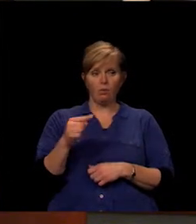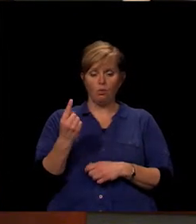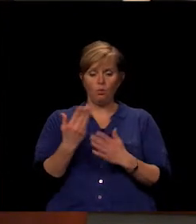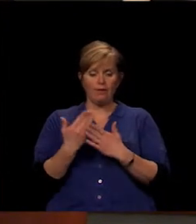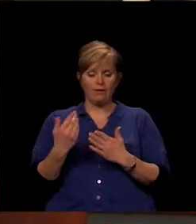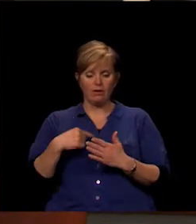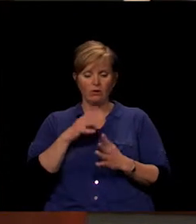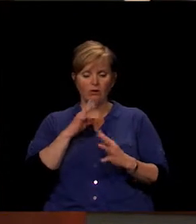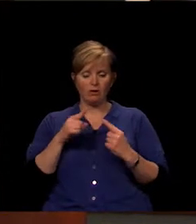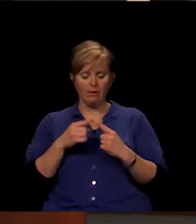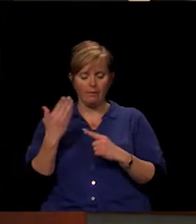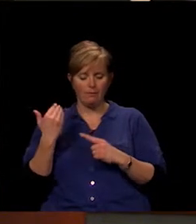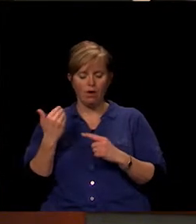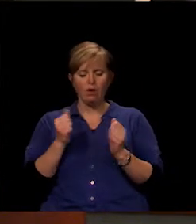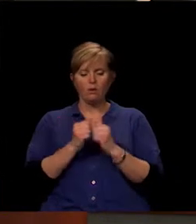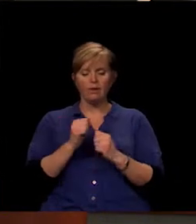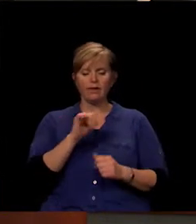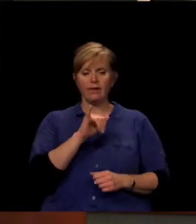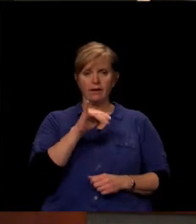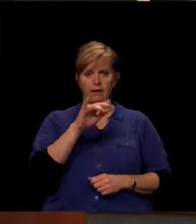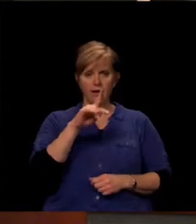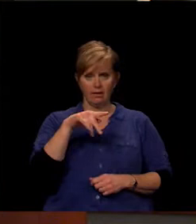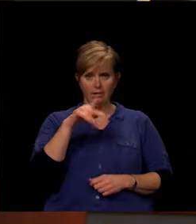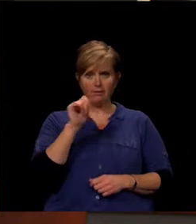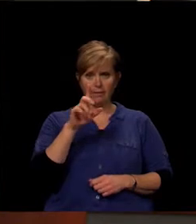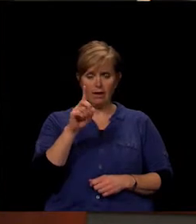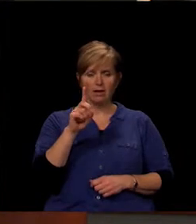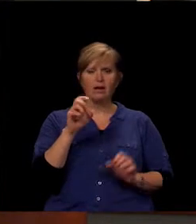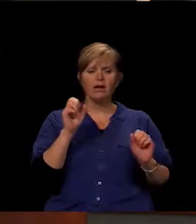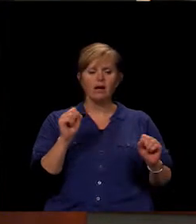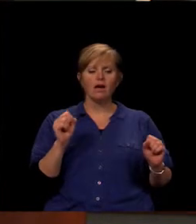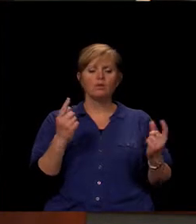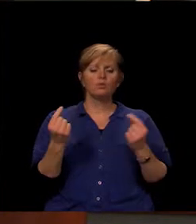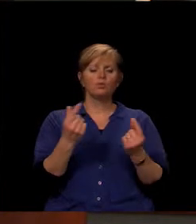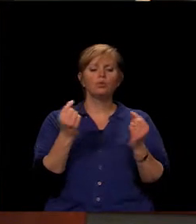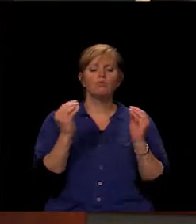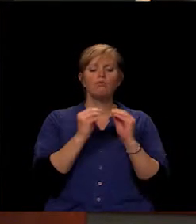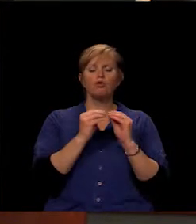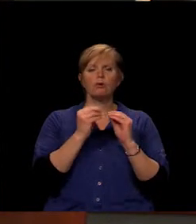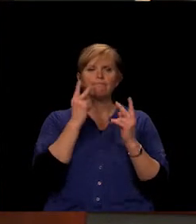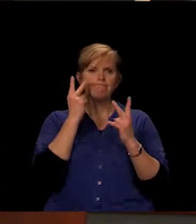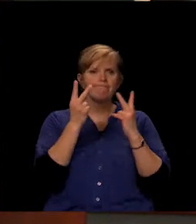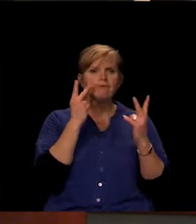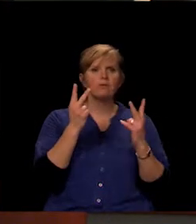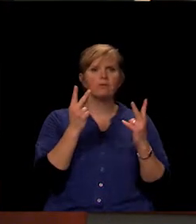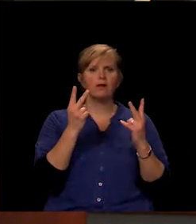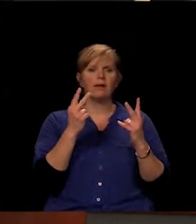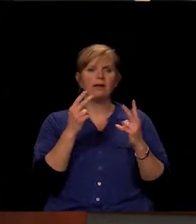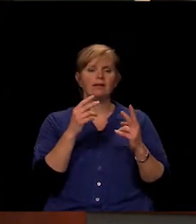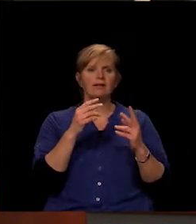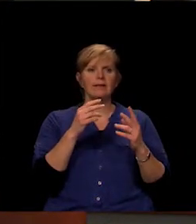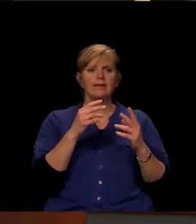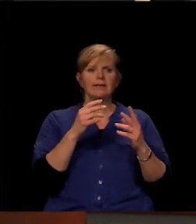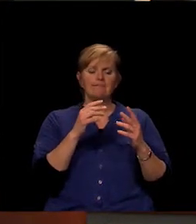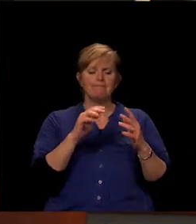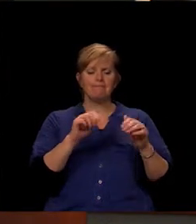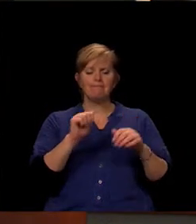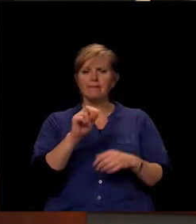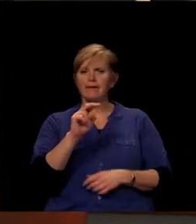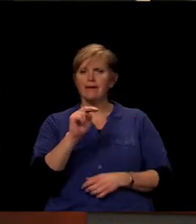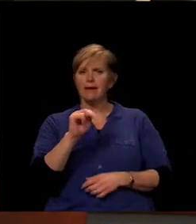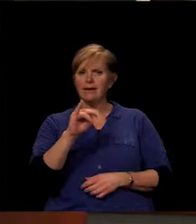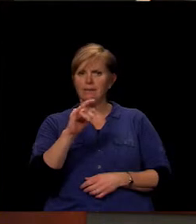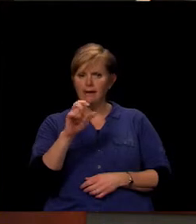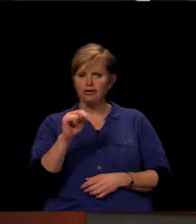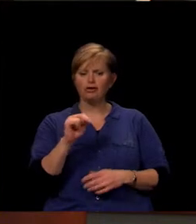with the iPads, you get to do a lot more visual and animation and all that. But we were talking about in the